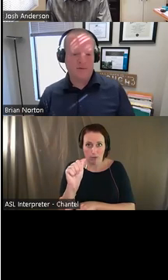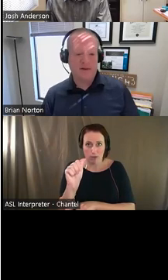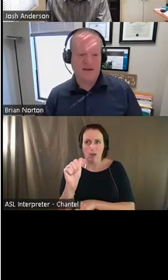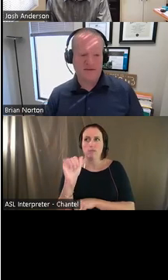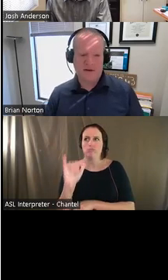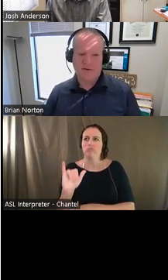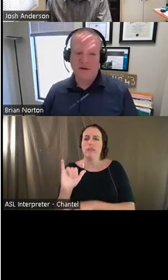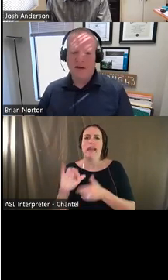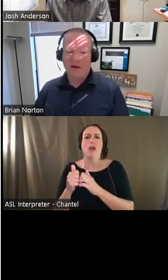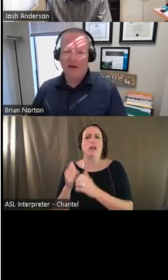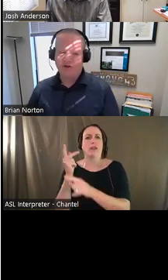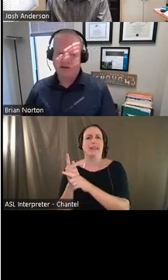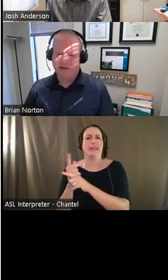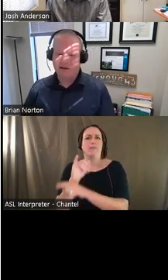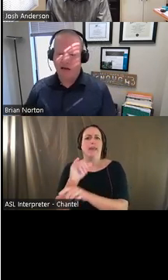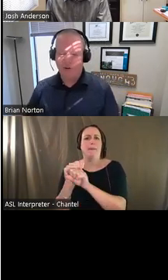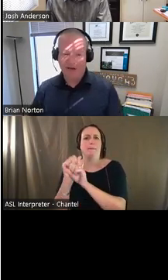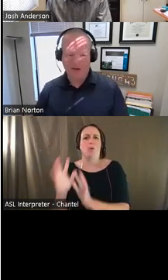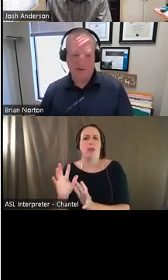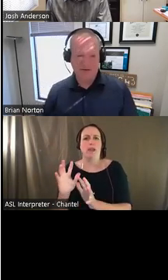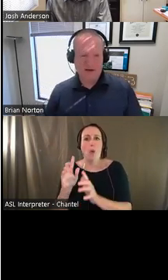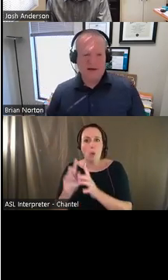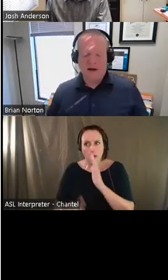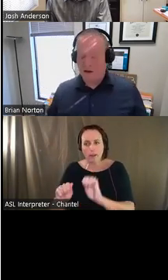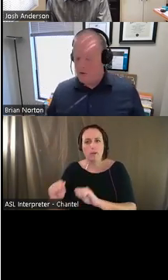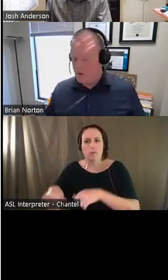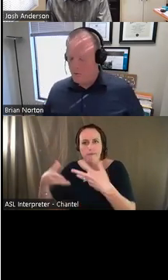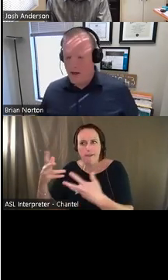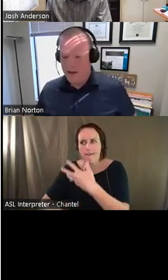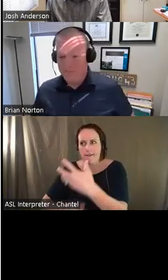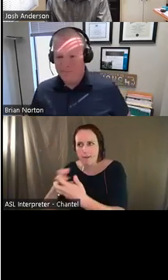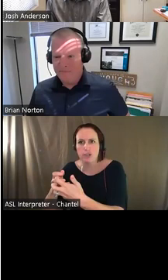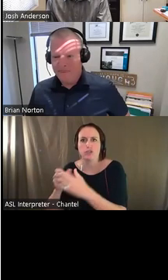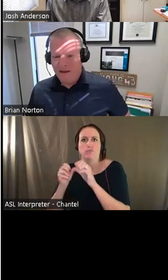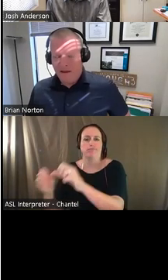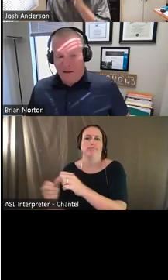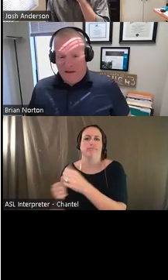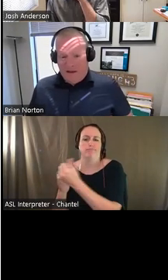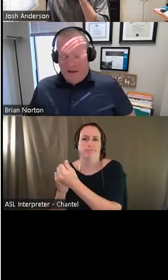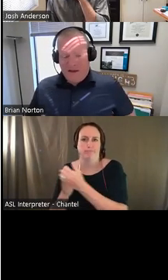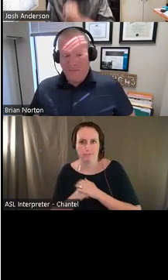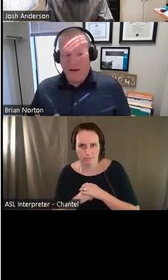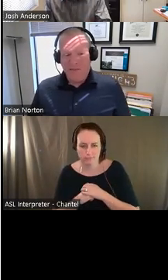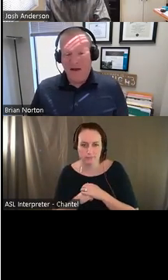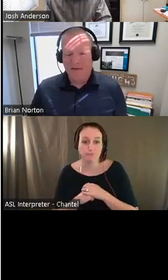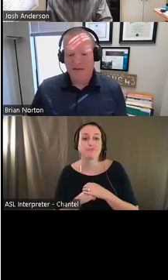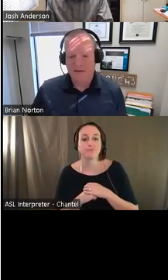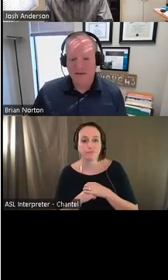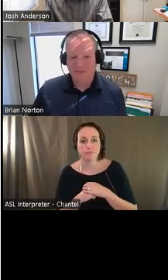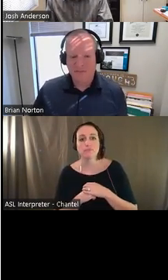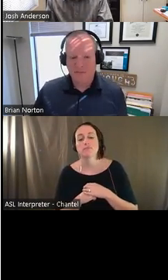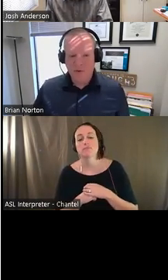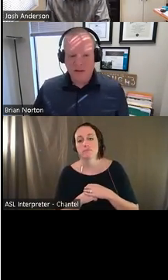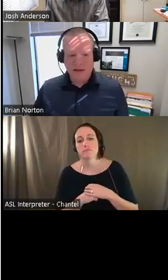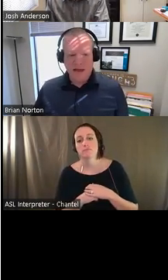that employee life cycle and addressing accommodations along the way. In my mind, this